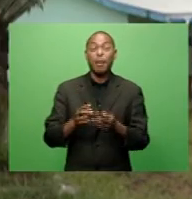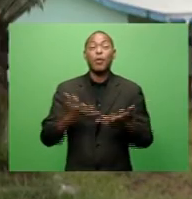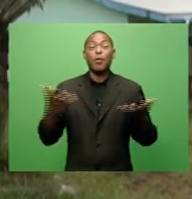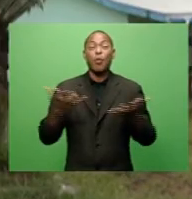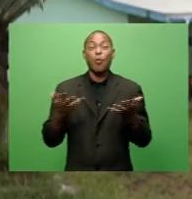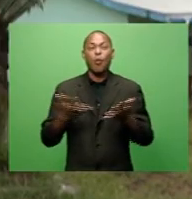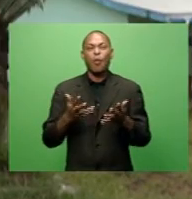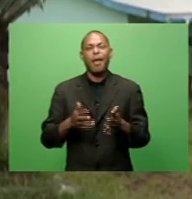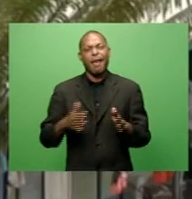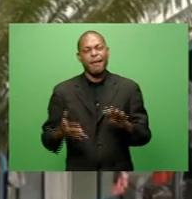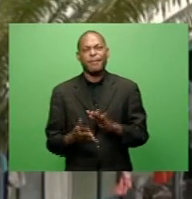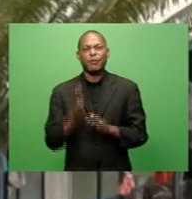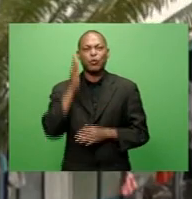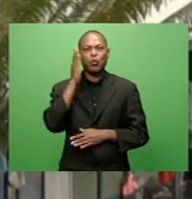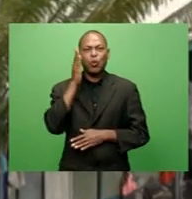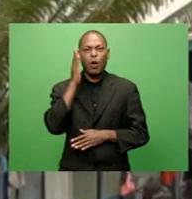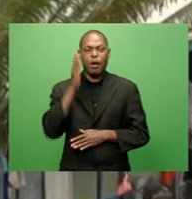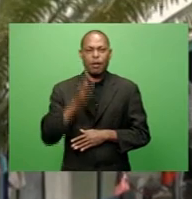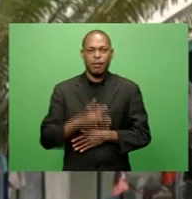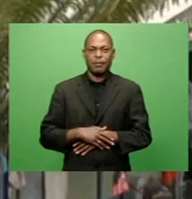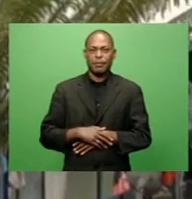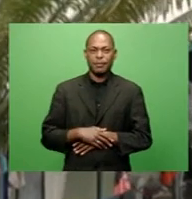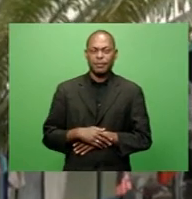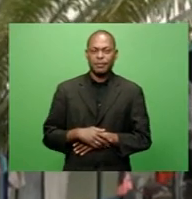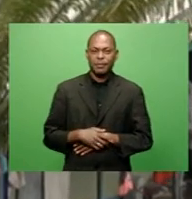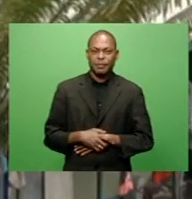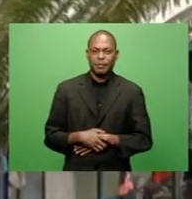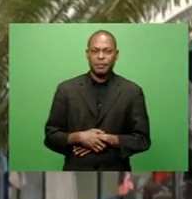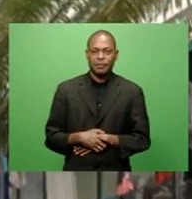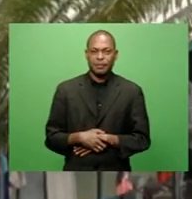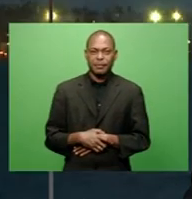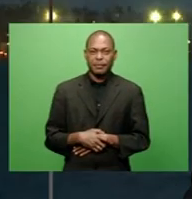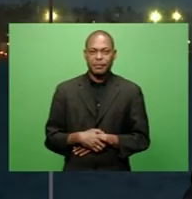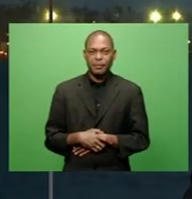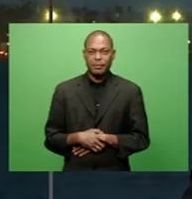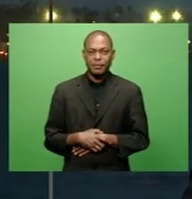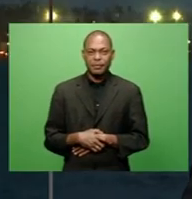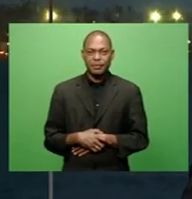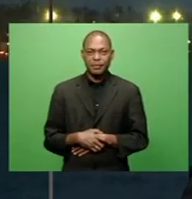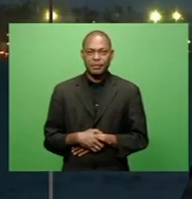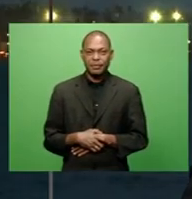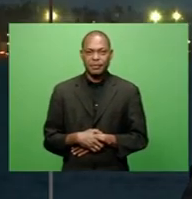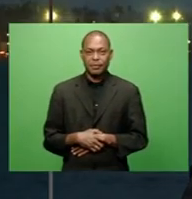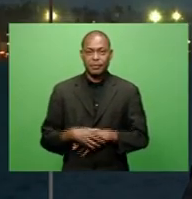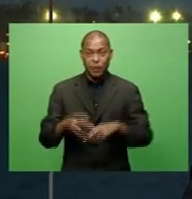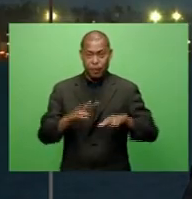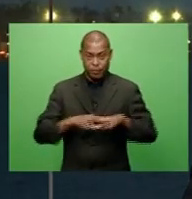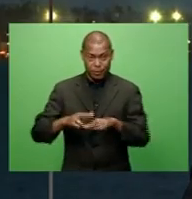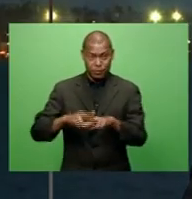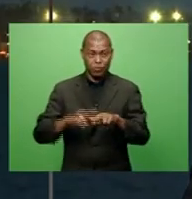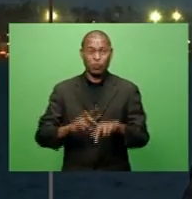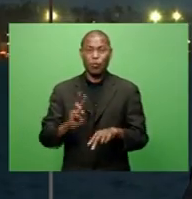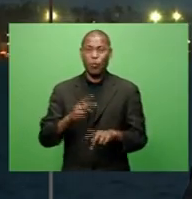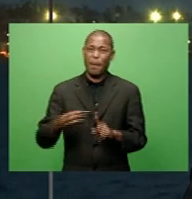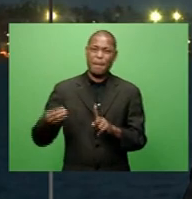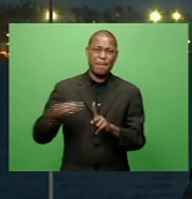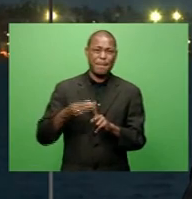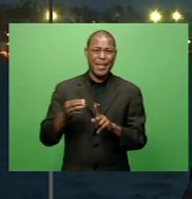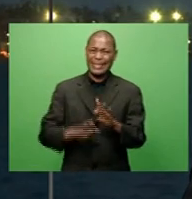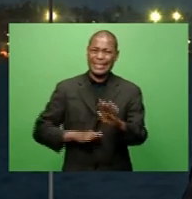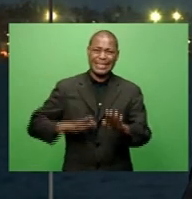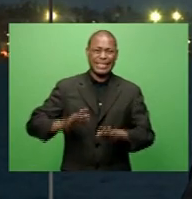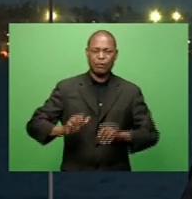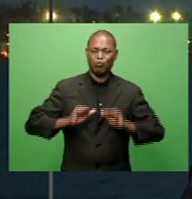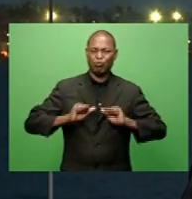Riketi Central College. Eleanor Aturangaivu, FBC News. Fiji has taken a major step in protecting